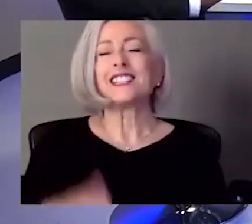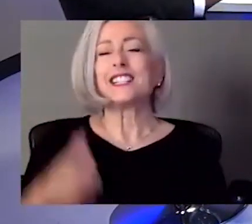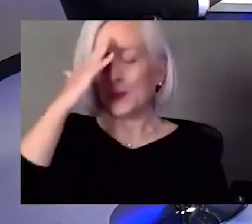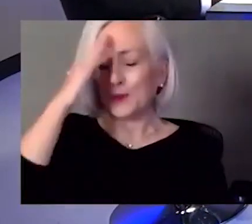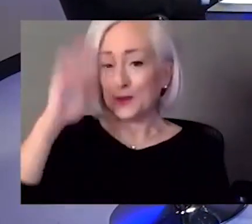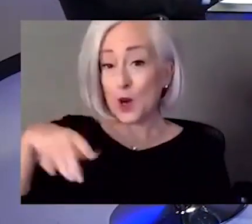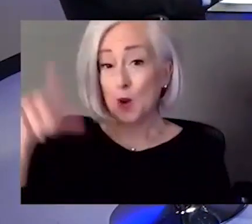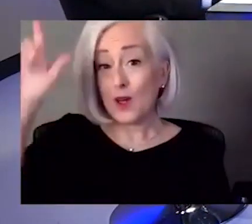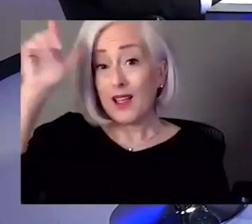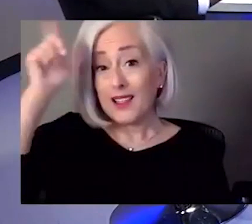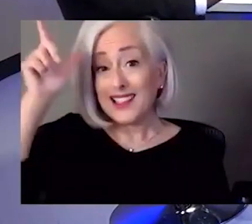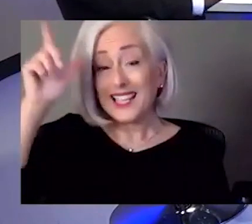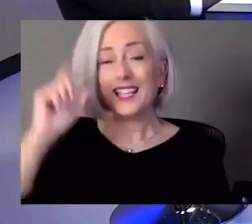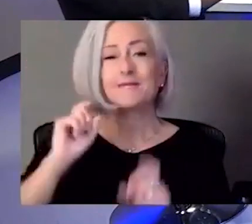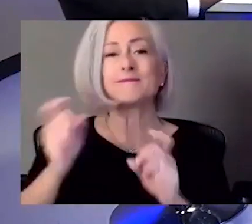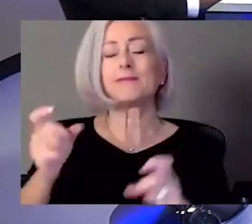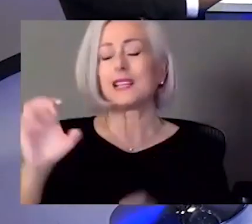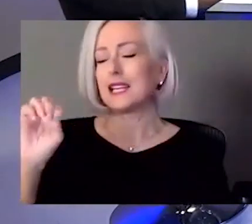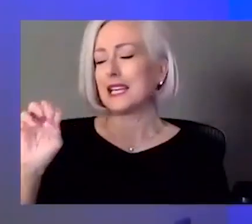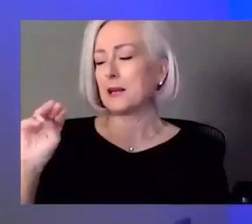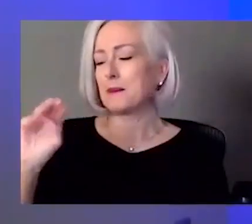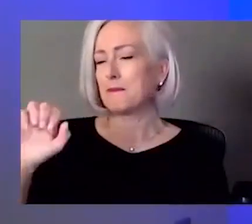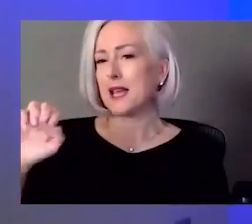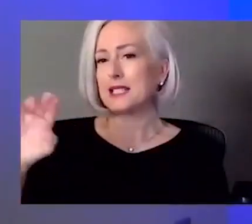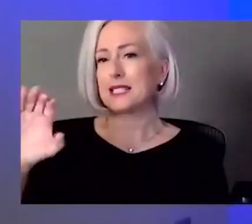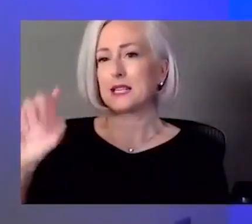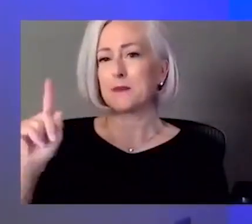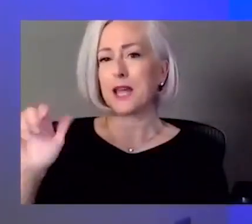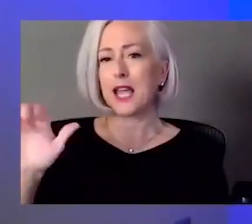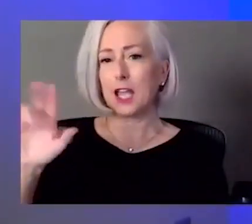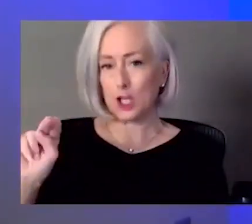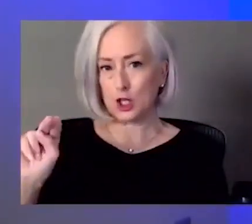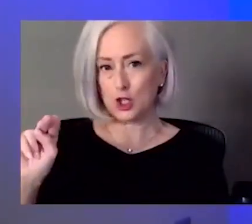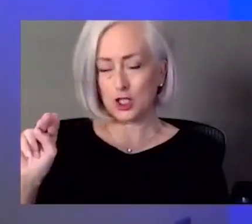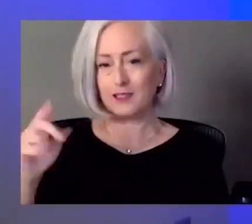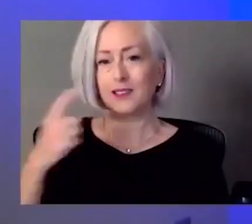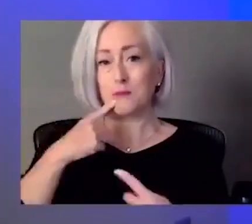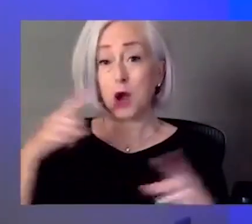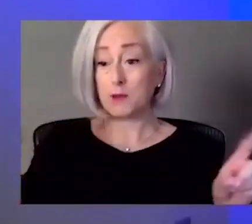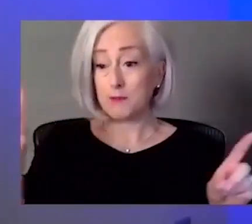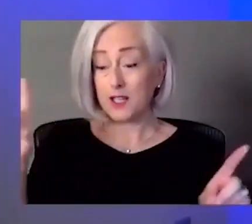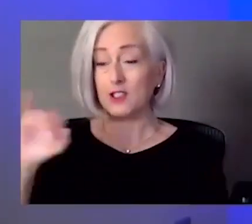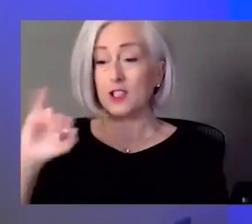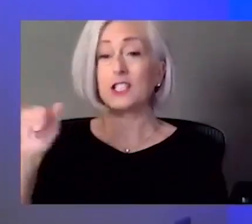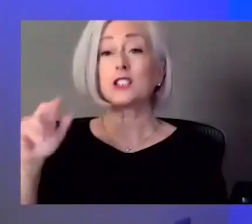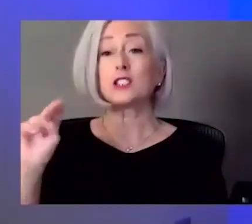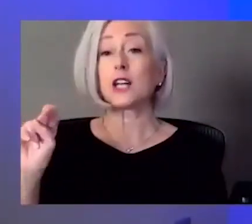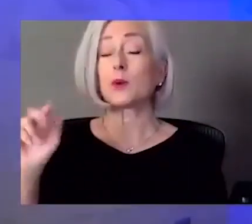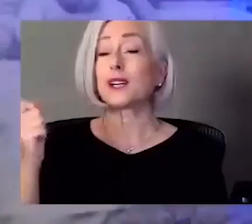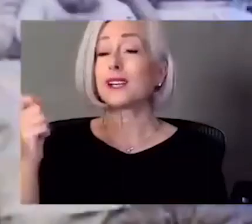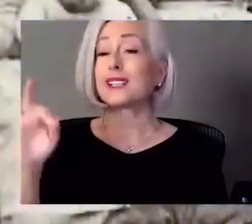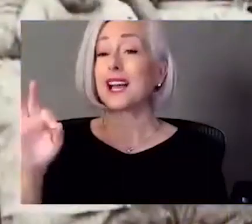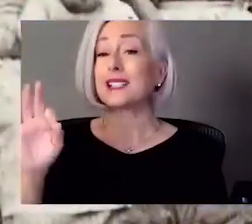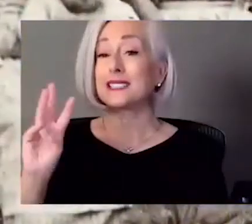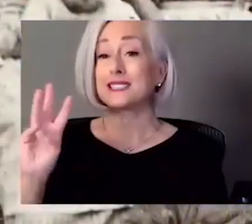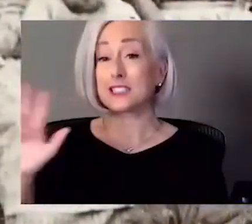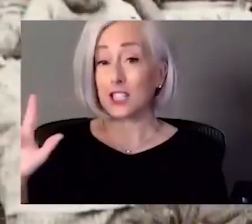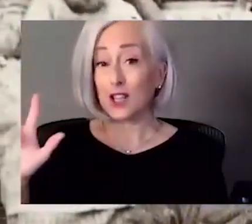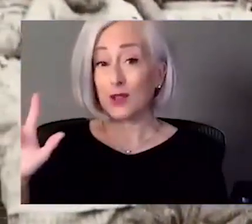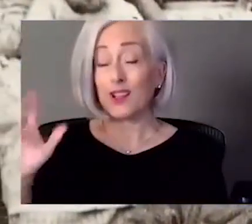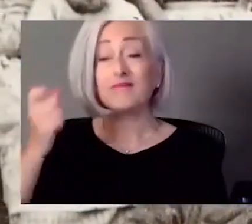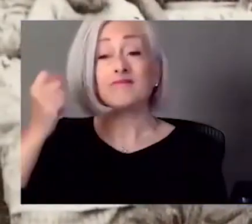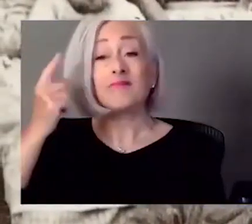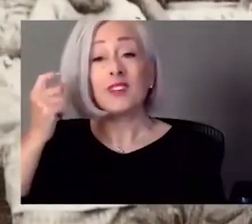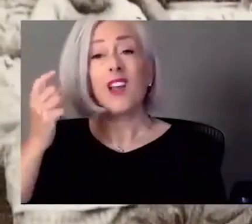Emancipation Proclamation in January of 1963. And it took well over two years for